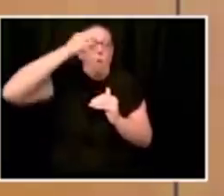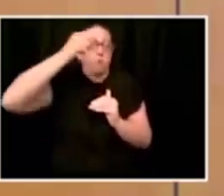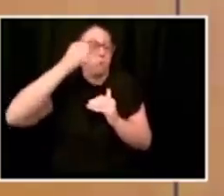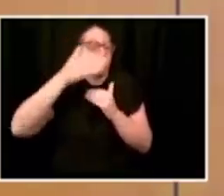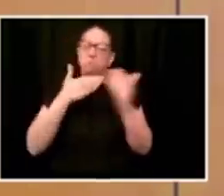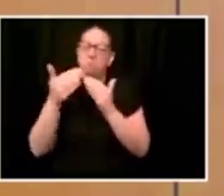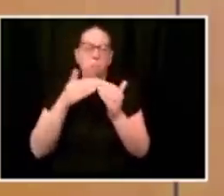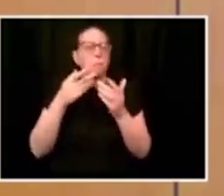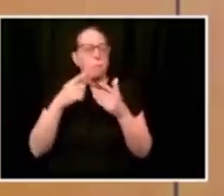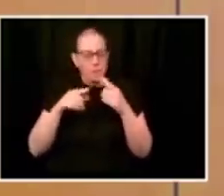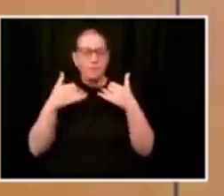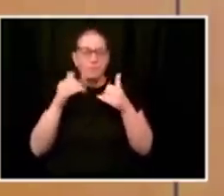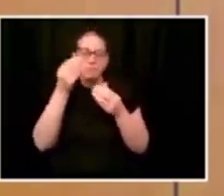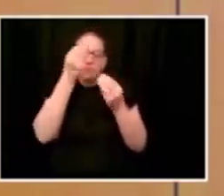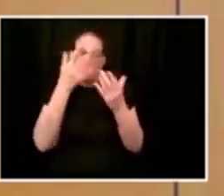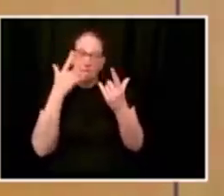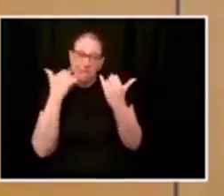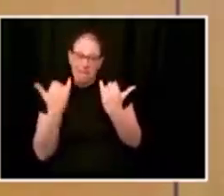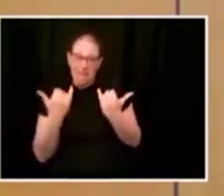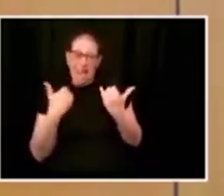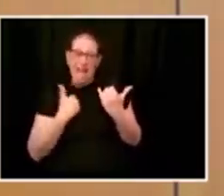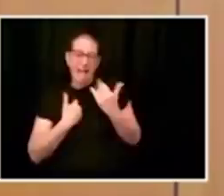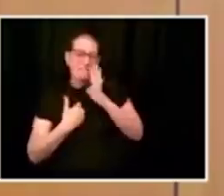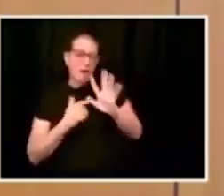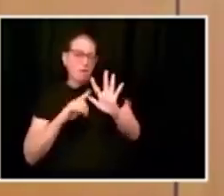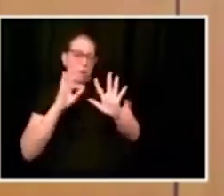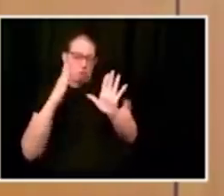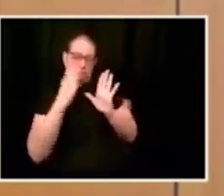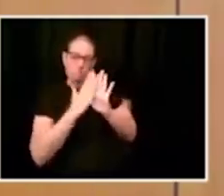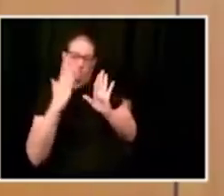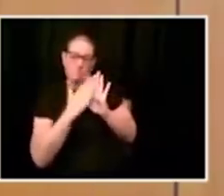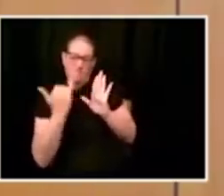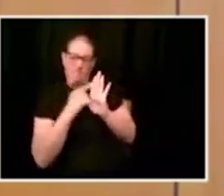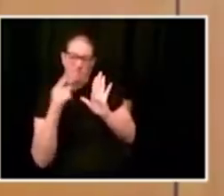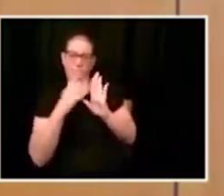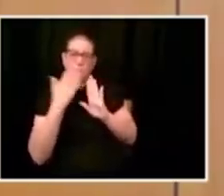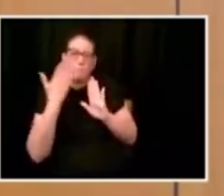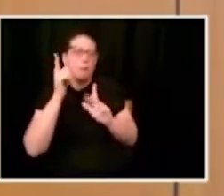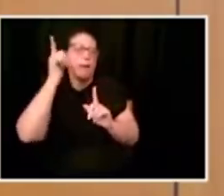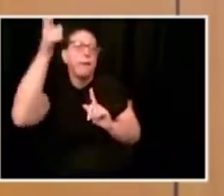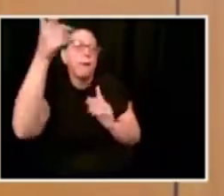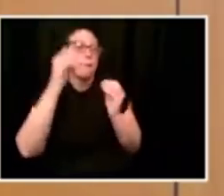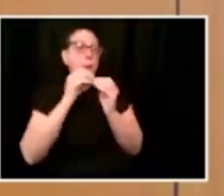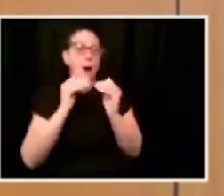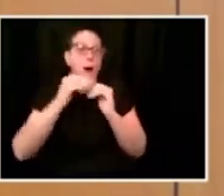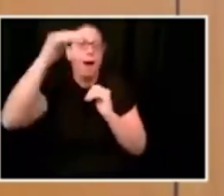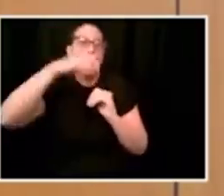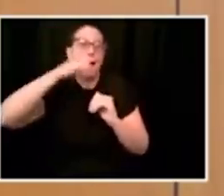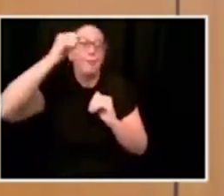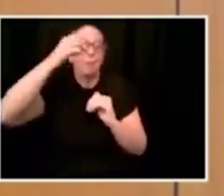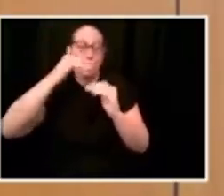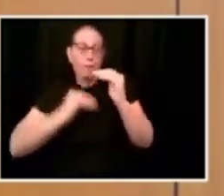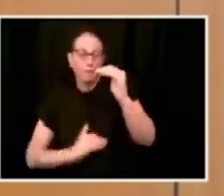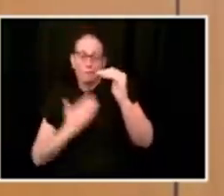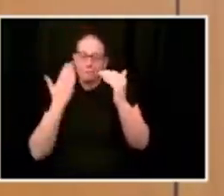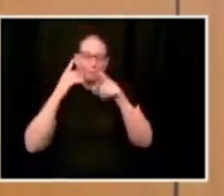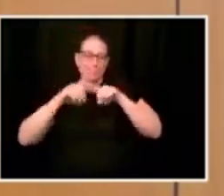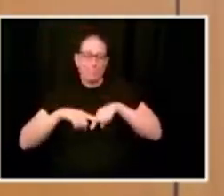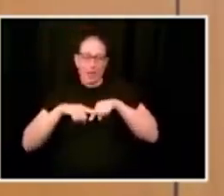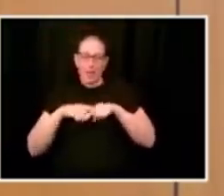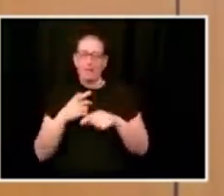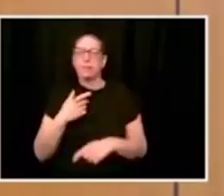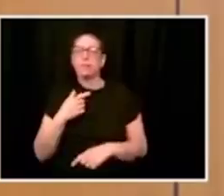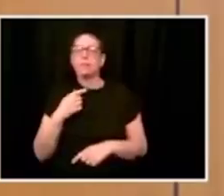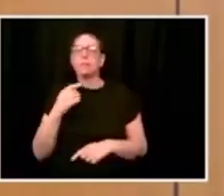that their kidneys are not working, they're going into shock, their heart is giving out. So